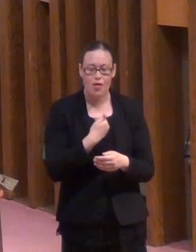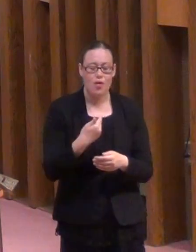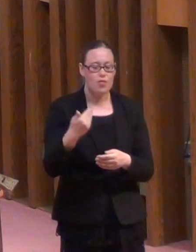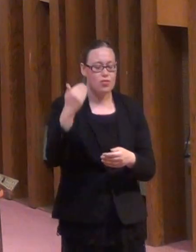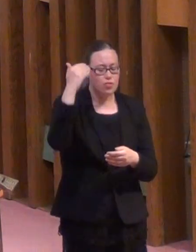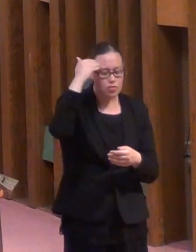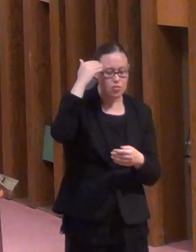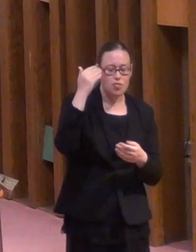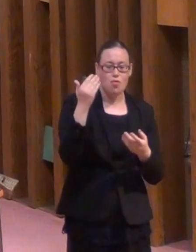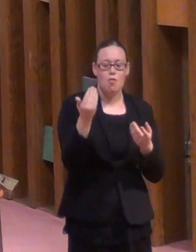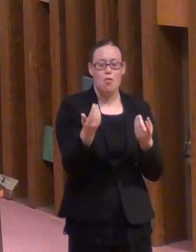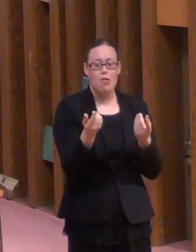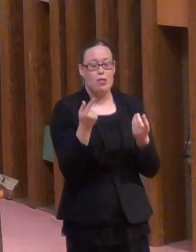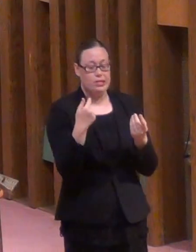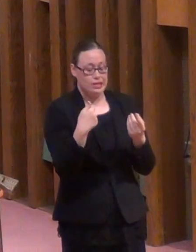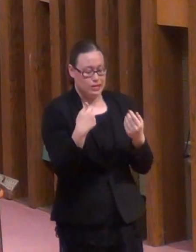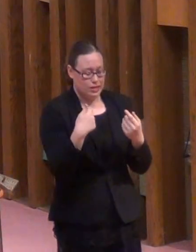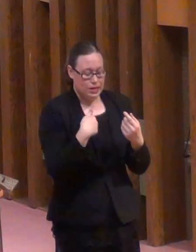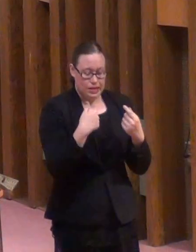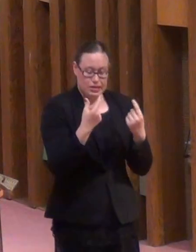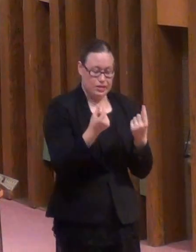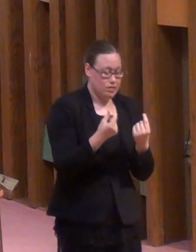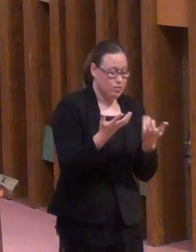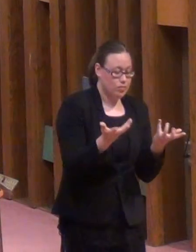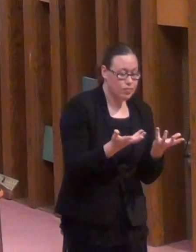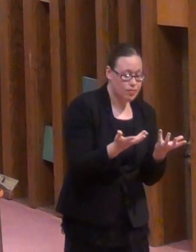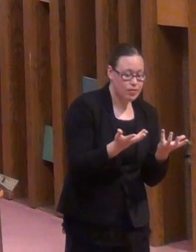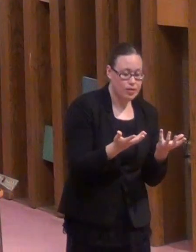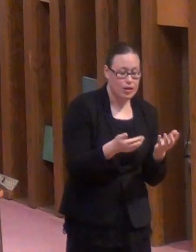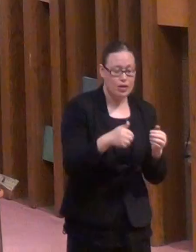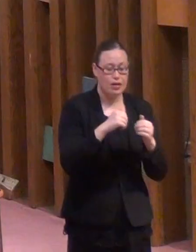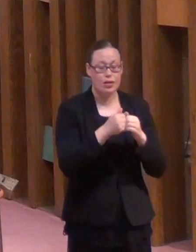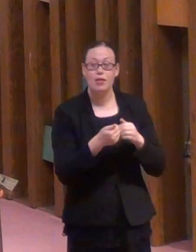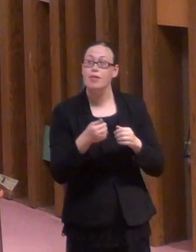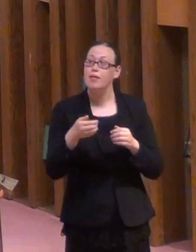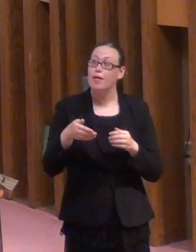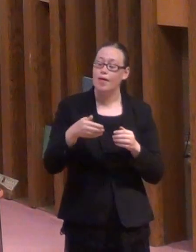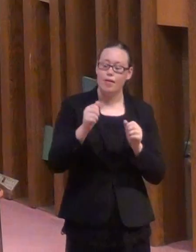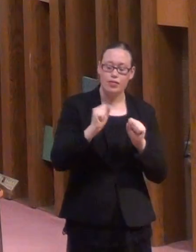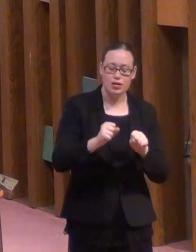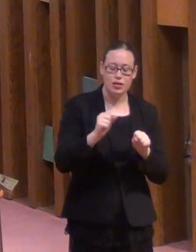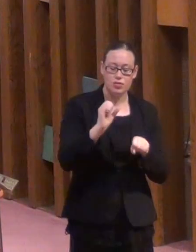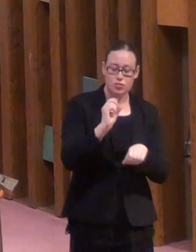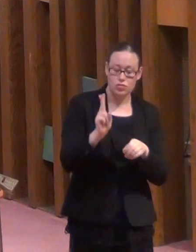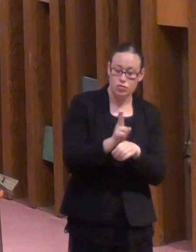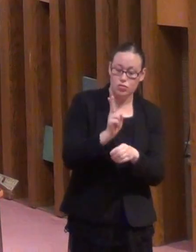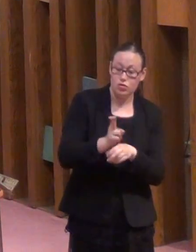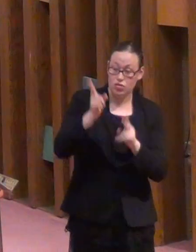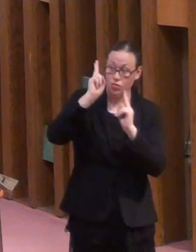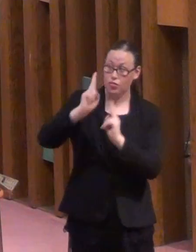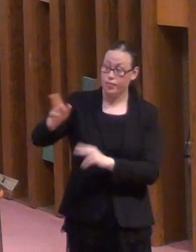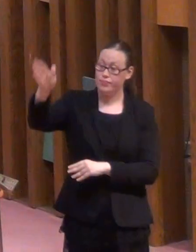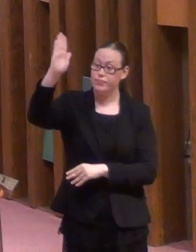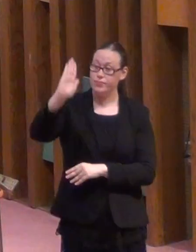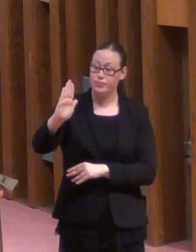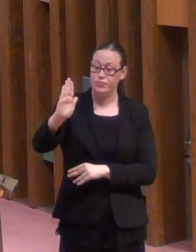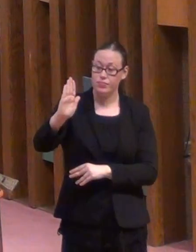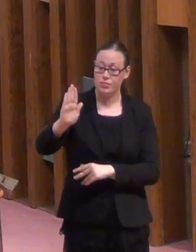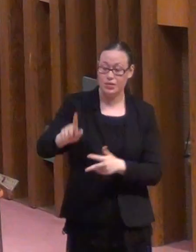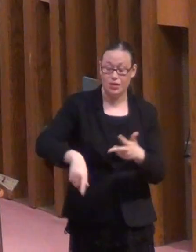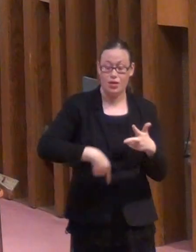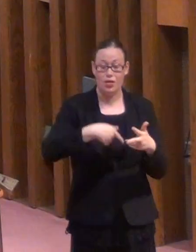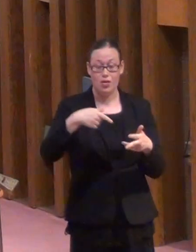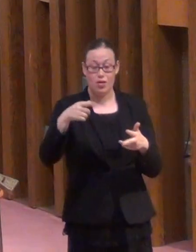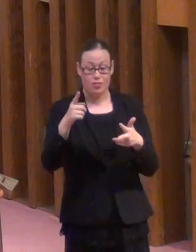of gifts and talents, and how they may be used in God's kingdom. The second thing the manager knew was his